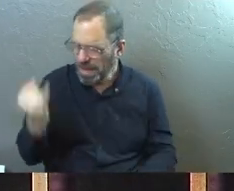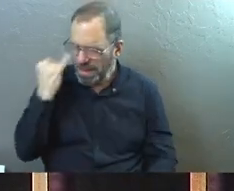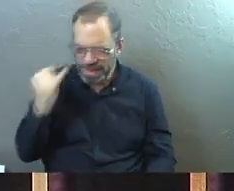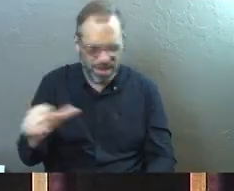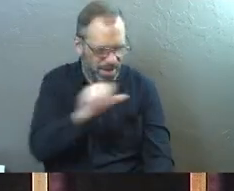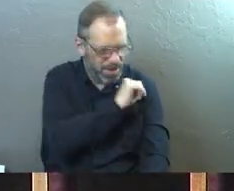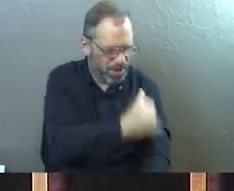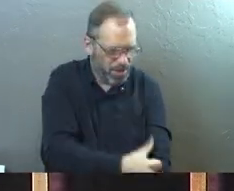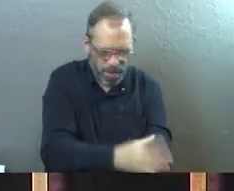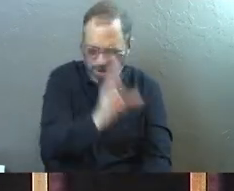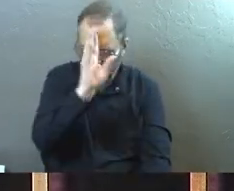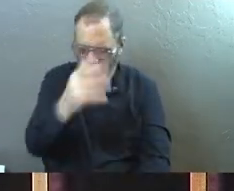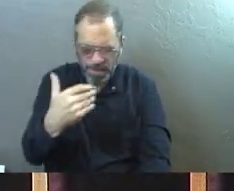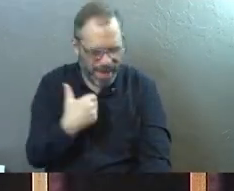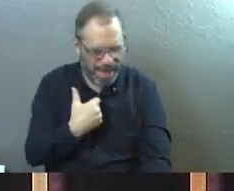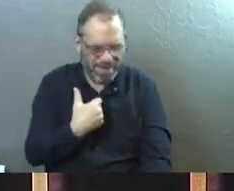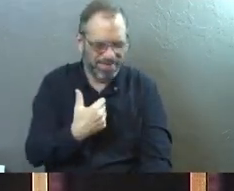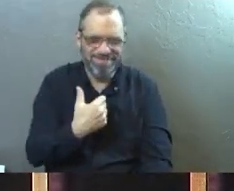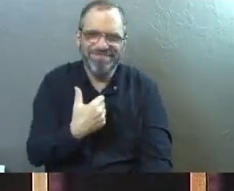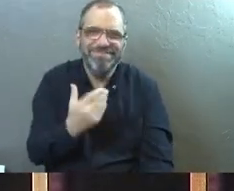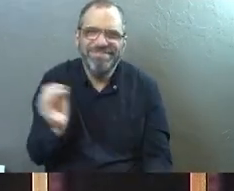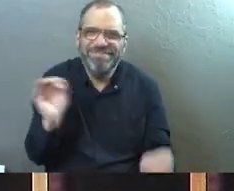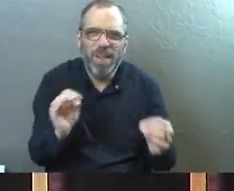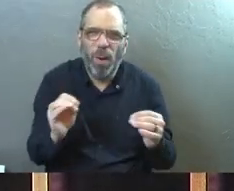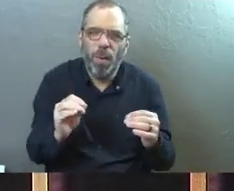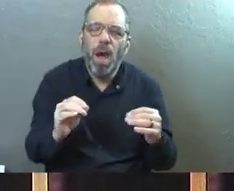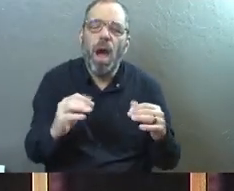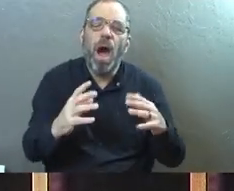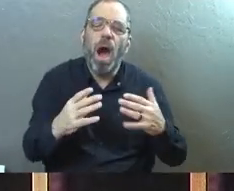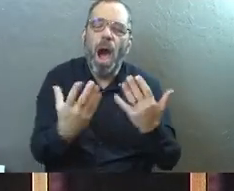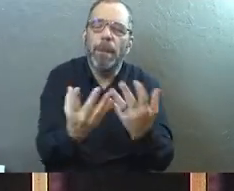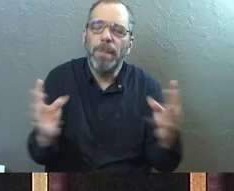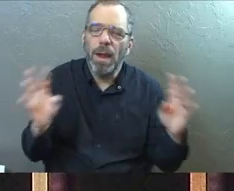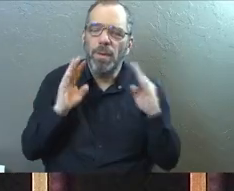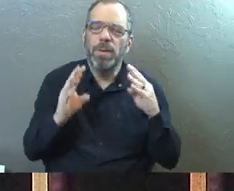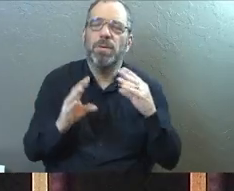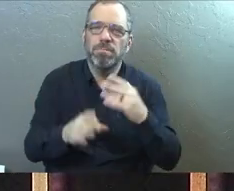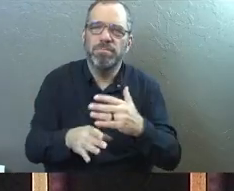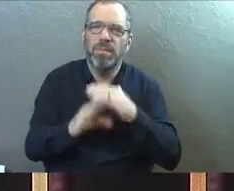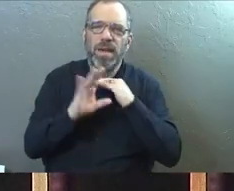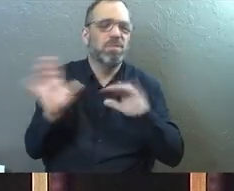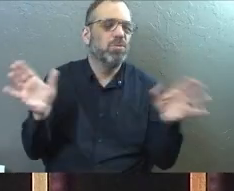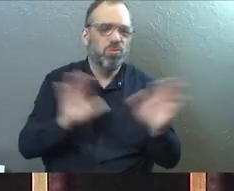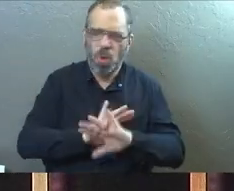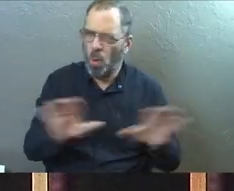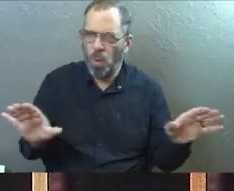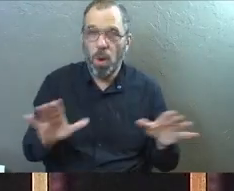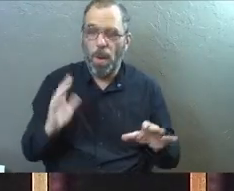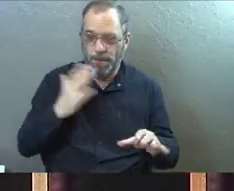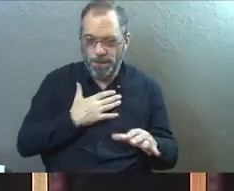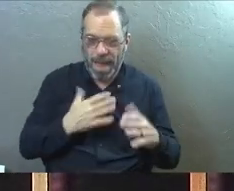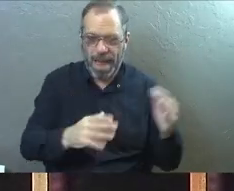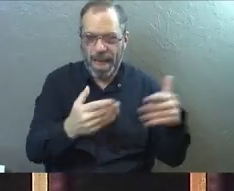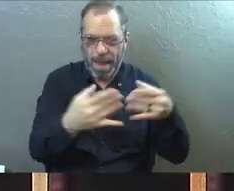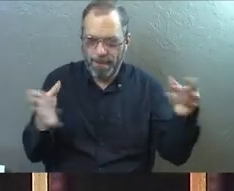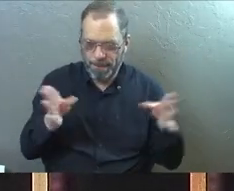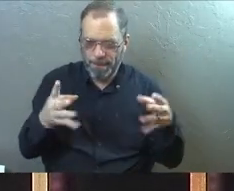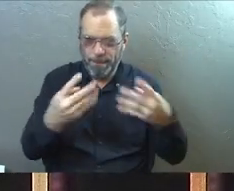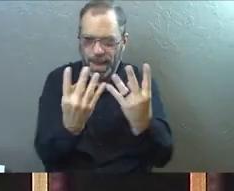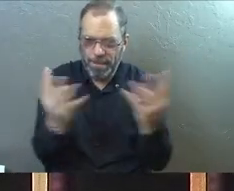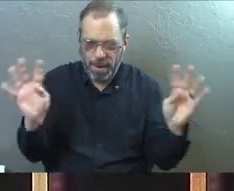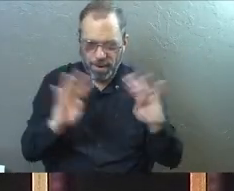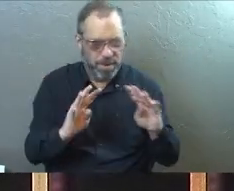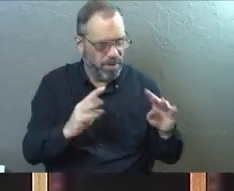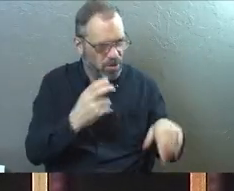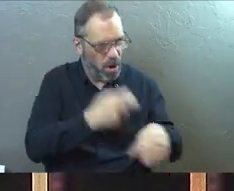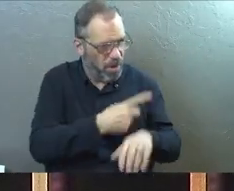authority that we could come up with, we can't let our barriers keep us from being in it and we can't let our barriers make it harder for others to be in